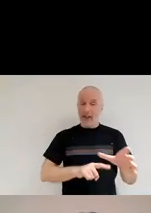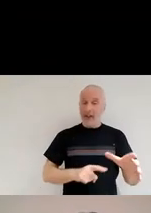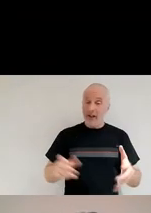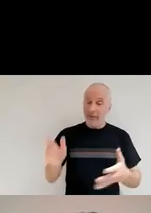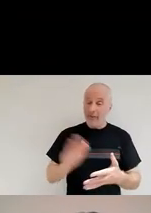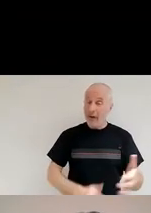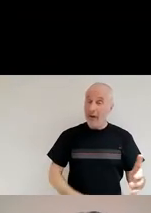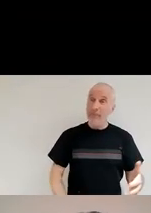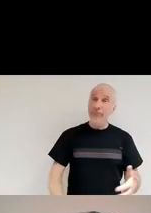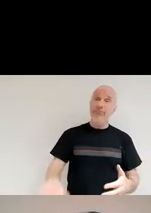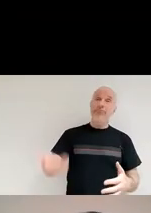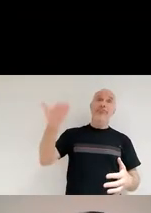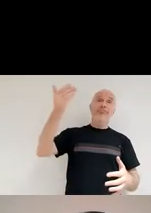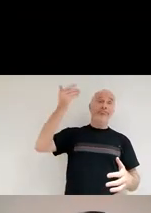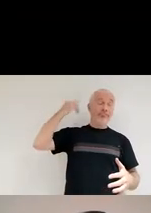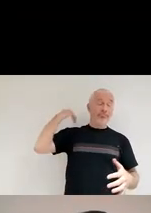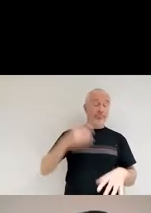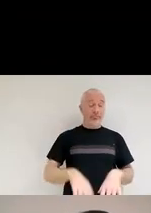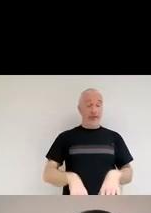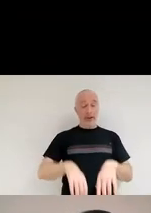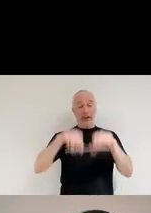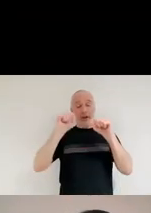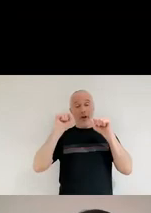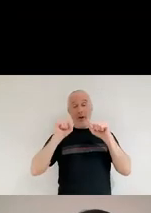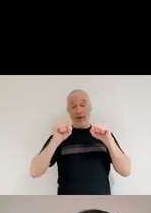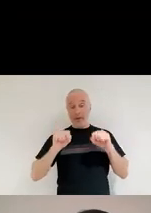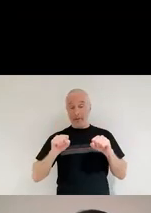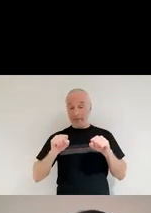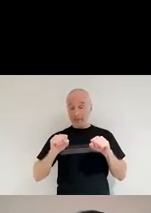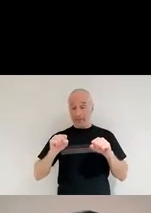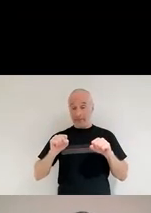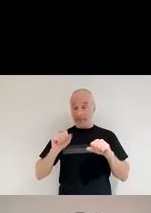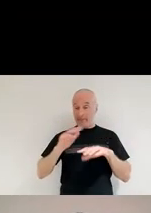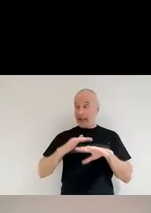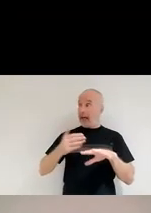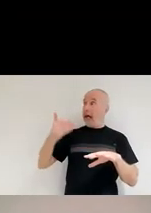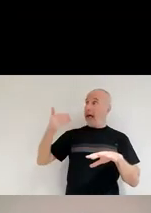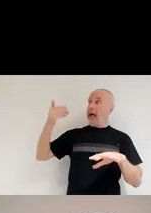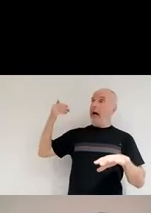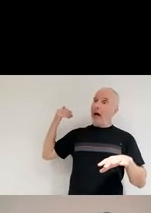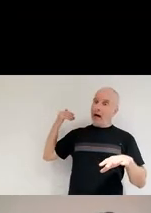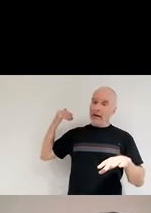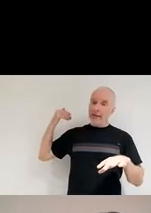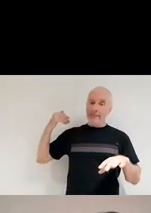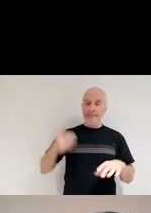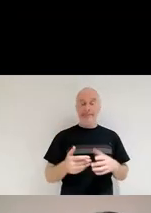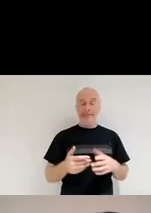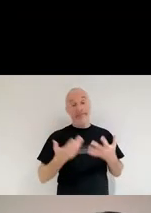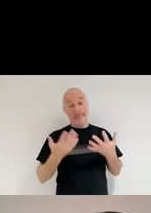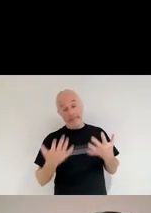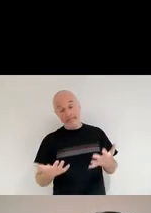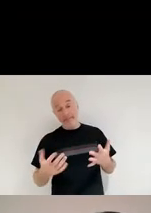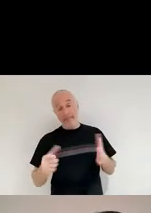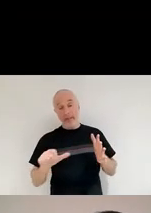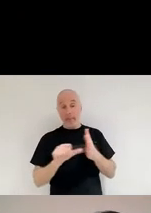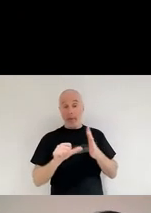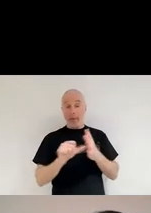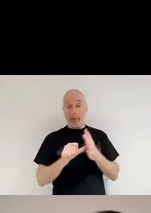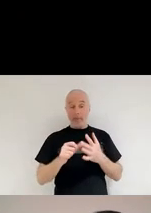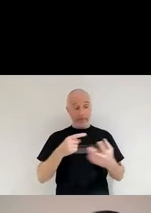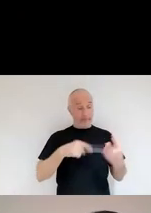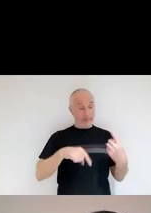very, very beginning of the universe. Okay. And that poses a problem to our previous theory.